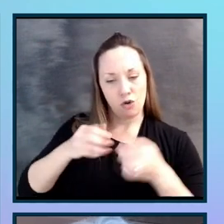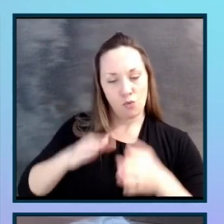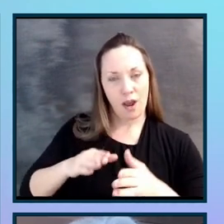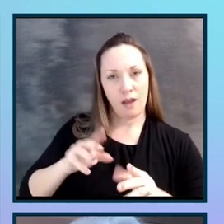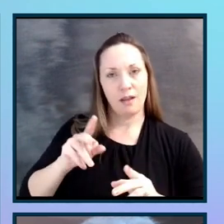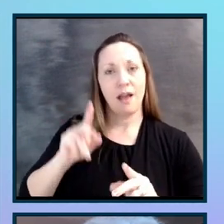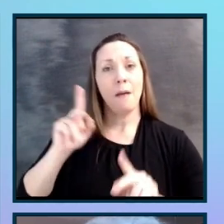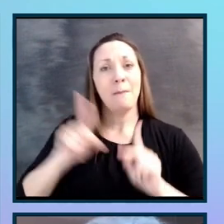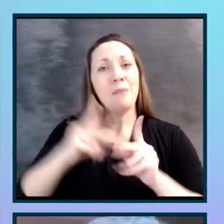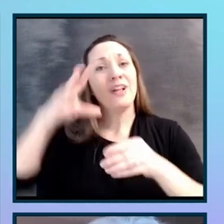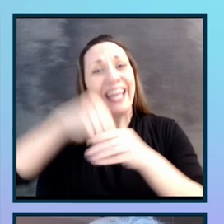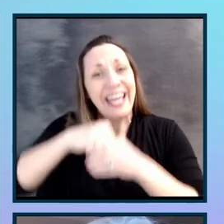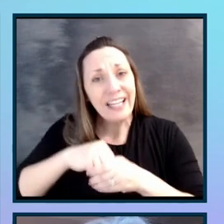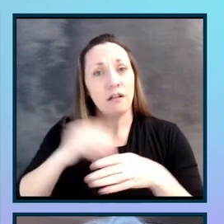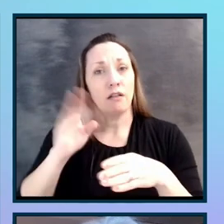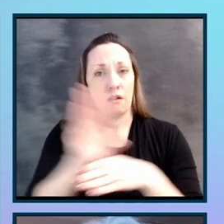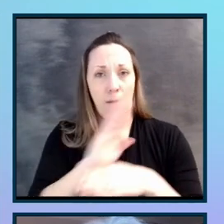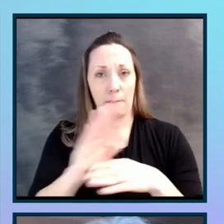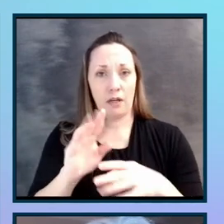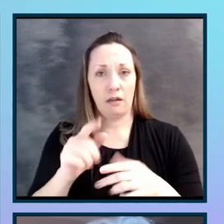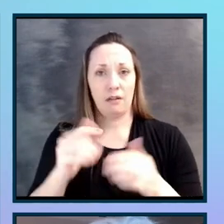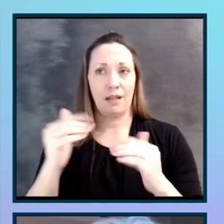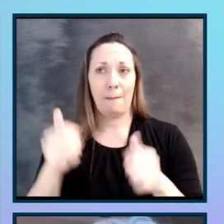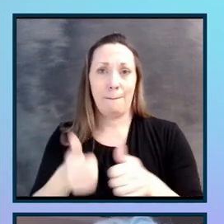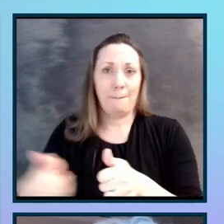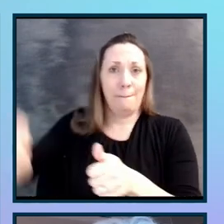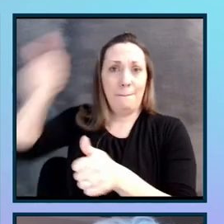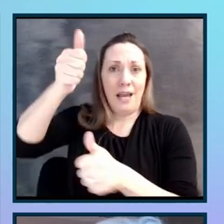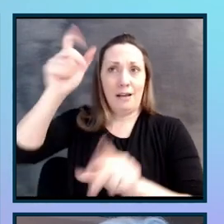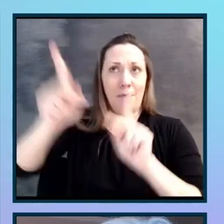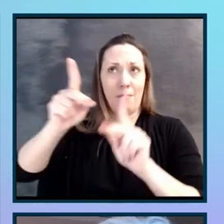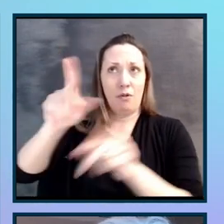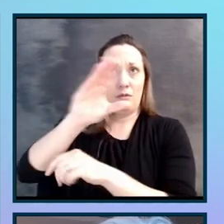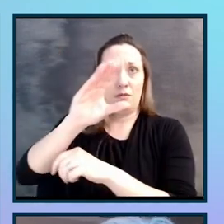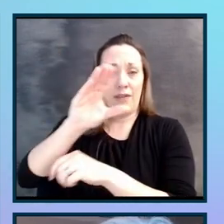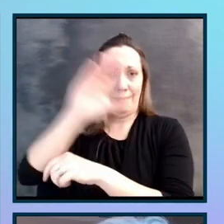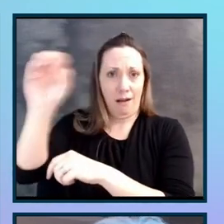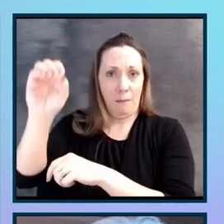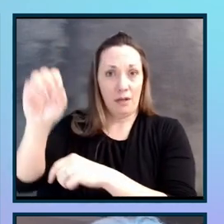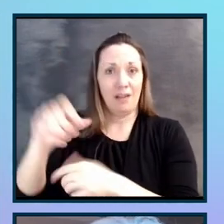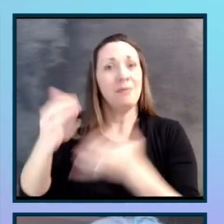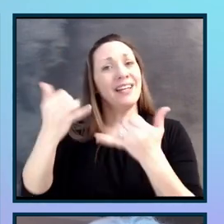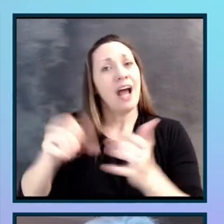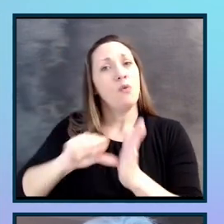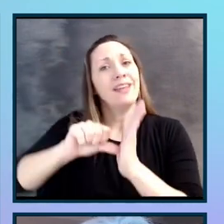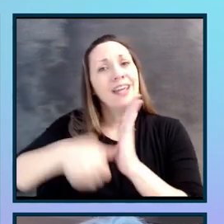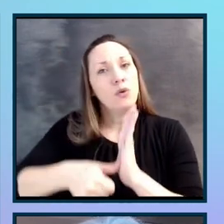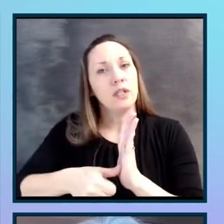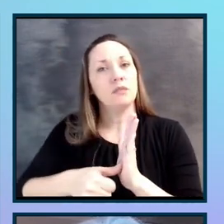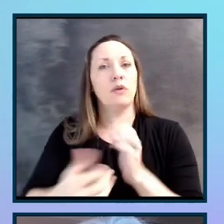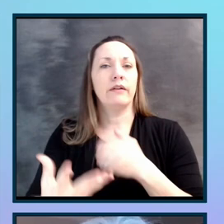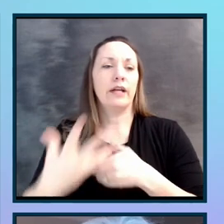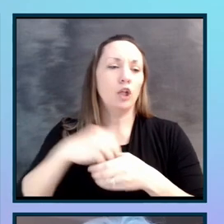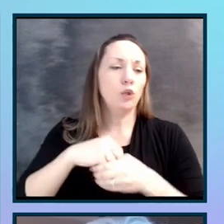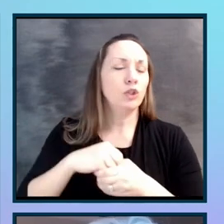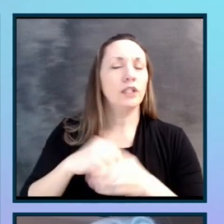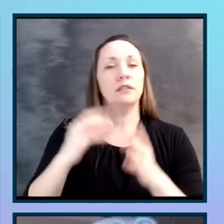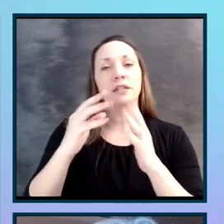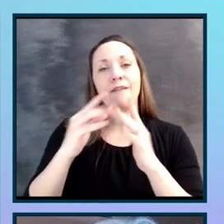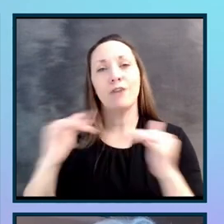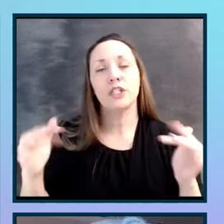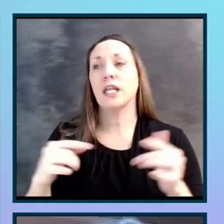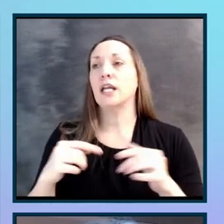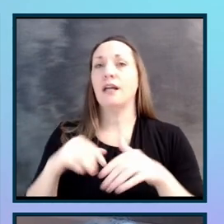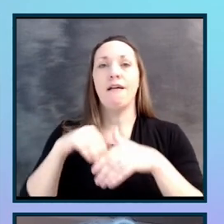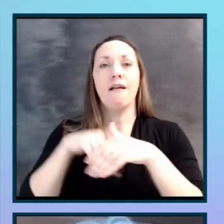biggest company and the smallest company. And now with increased emphasis on diversity and inclusion and accessibility after